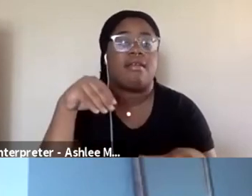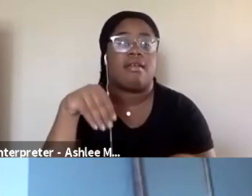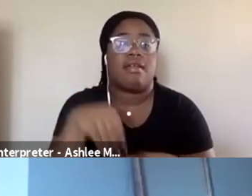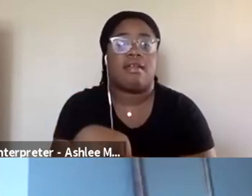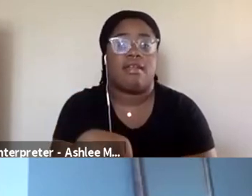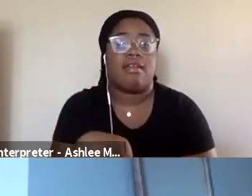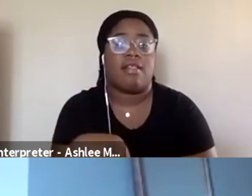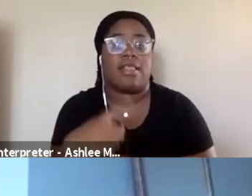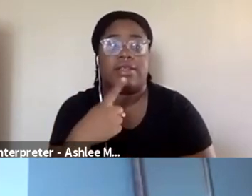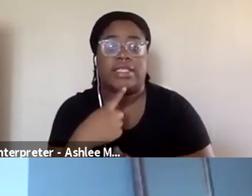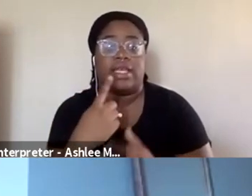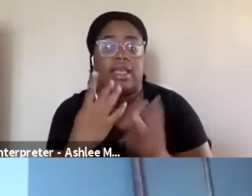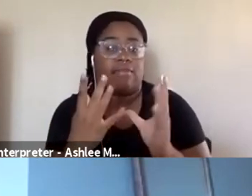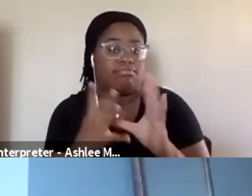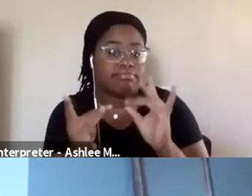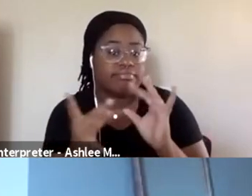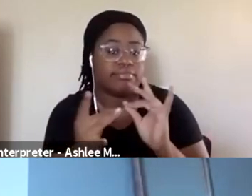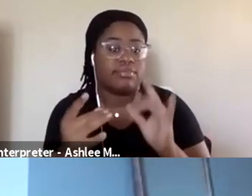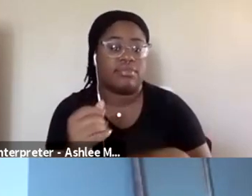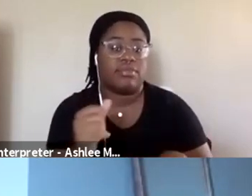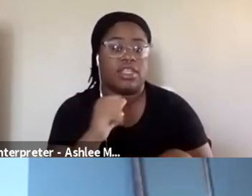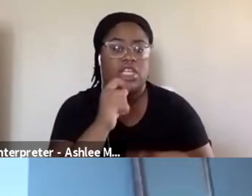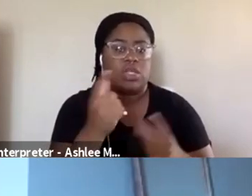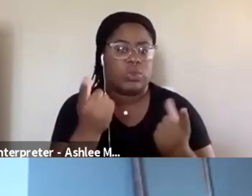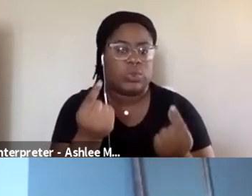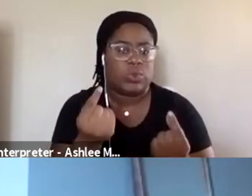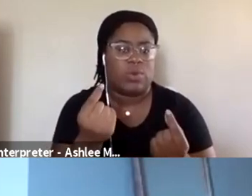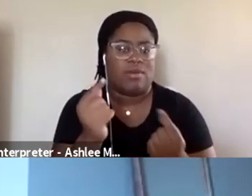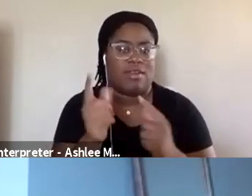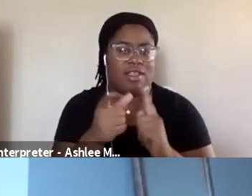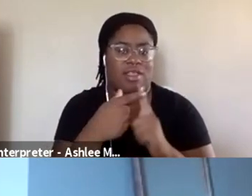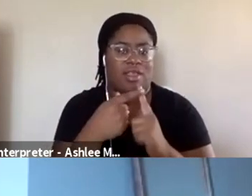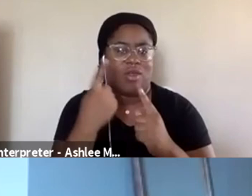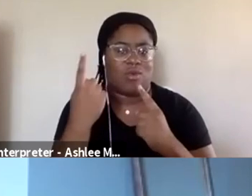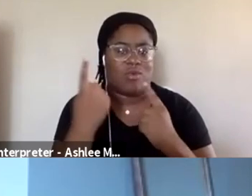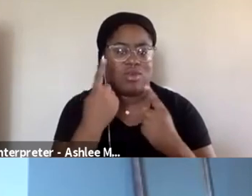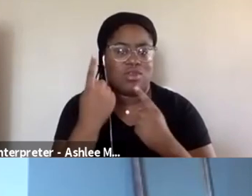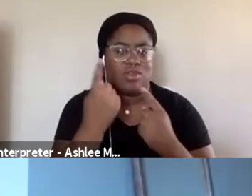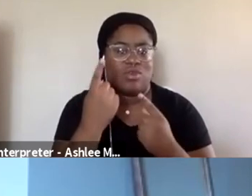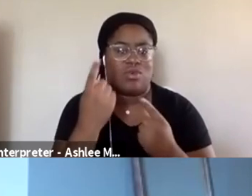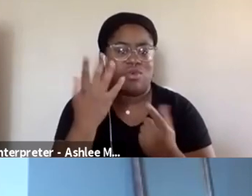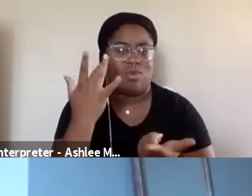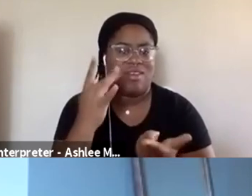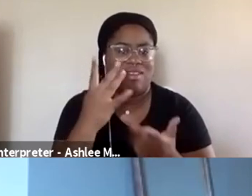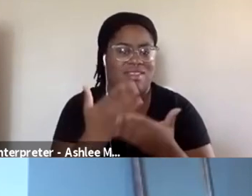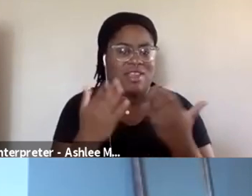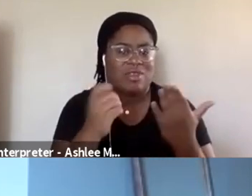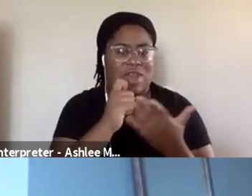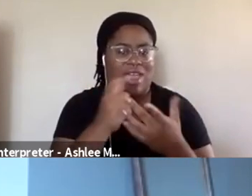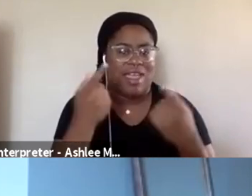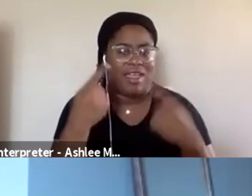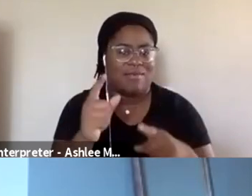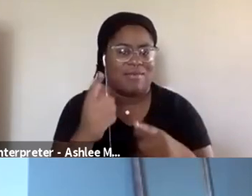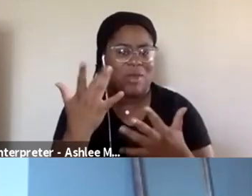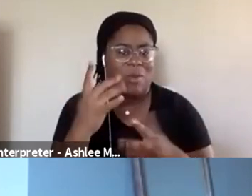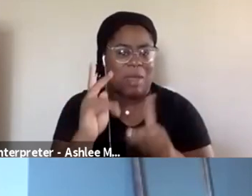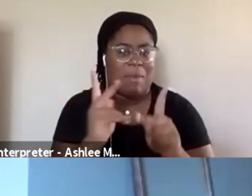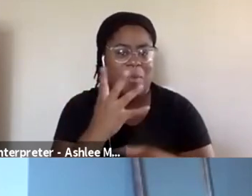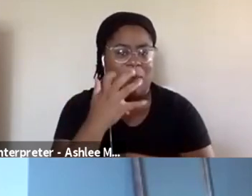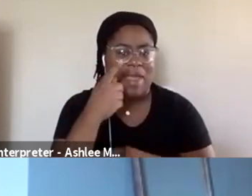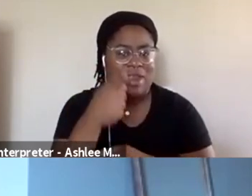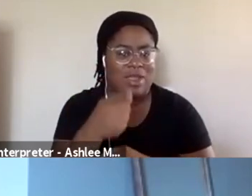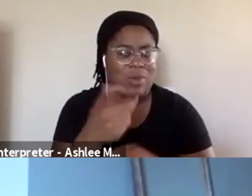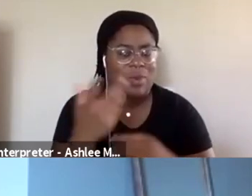they tell you things and it's like, you don't do them. And then you wonder why things are not working out and why people are mad at you all the time.